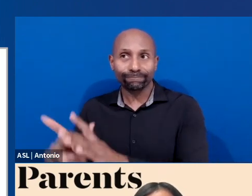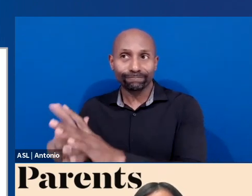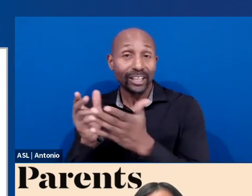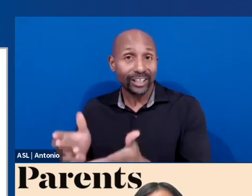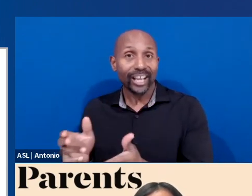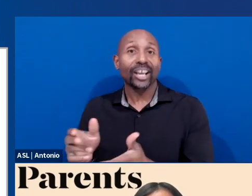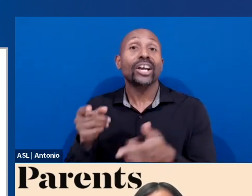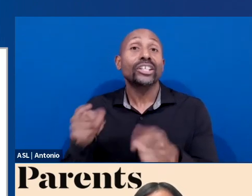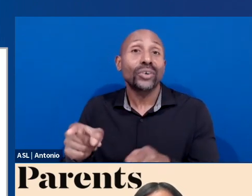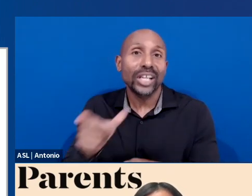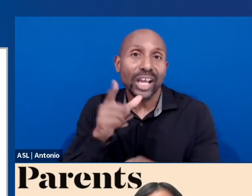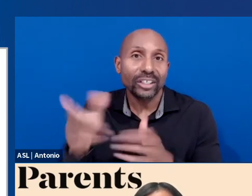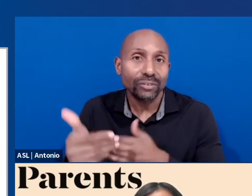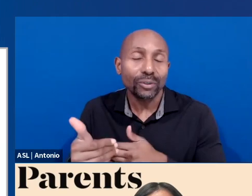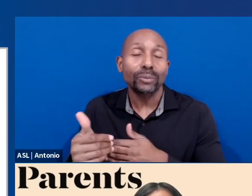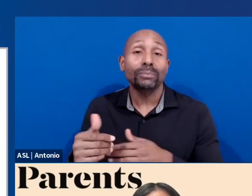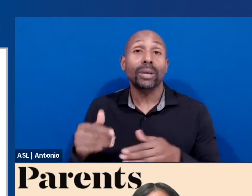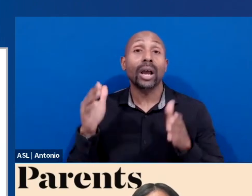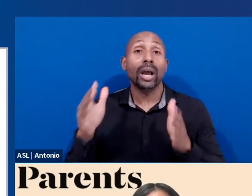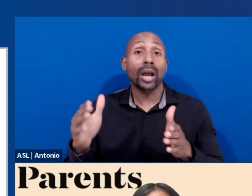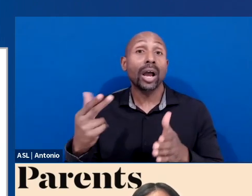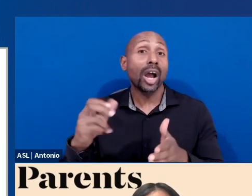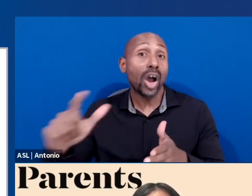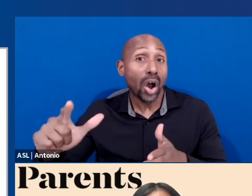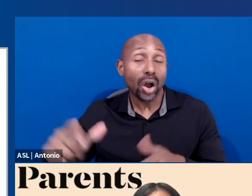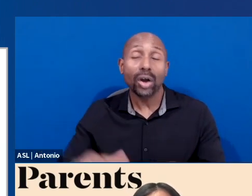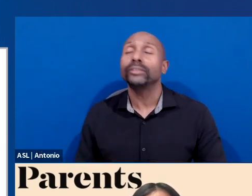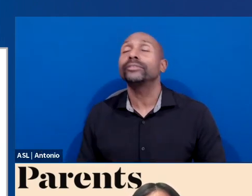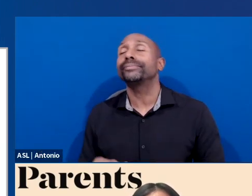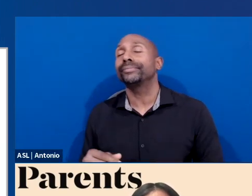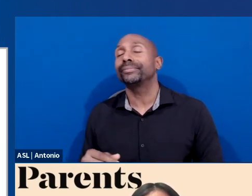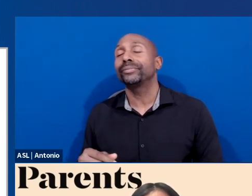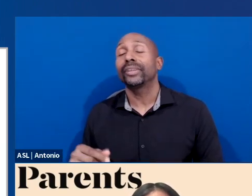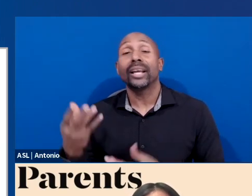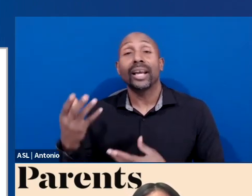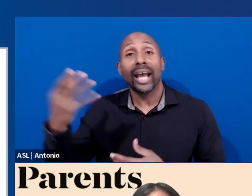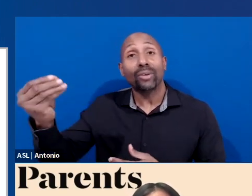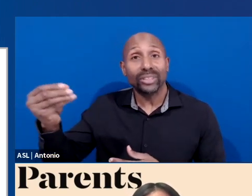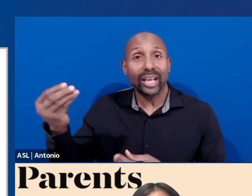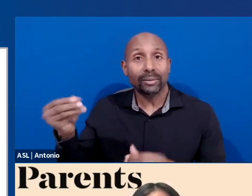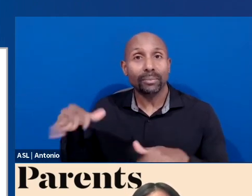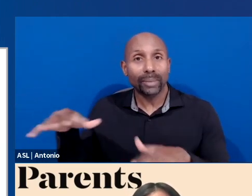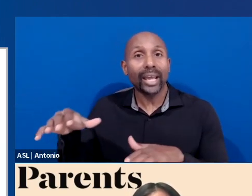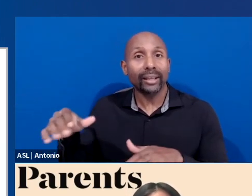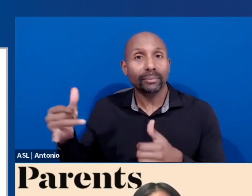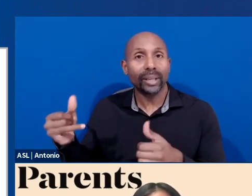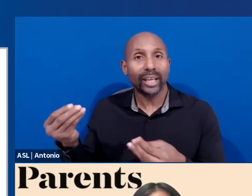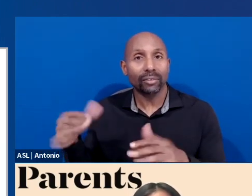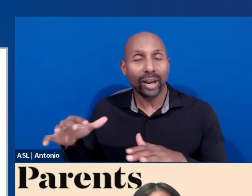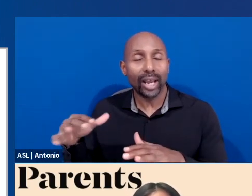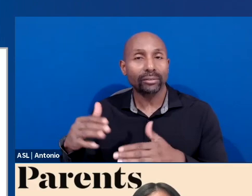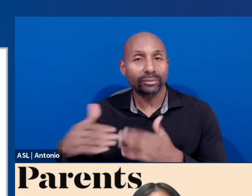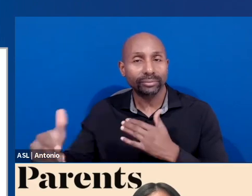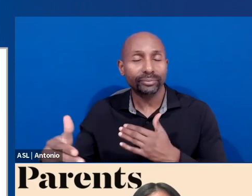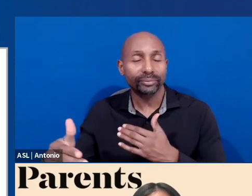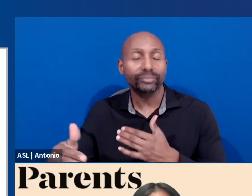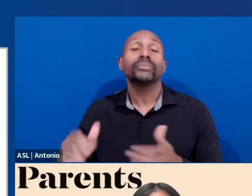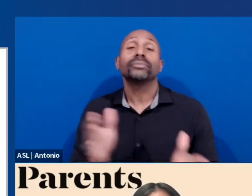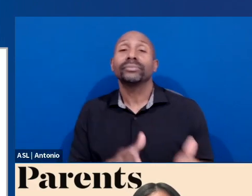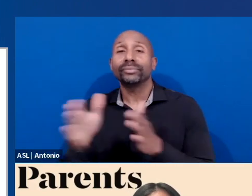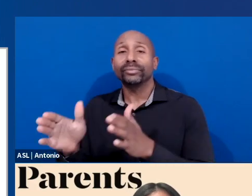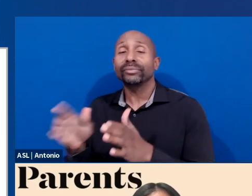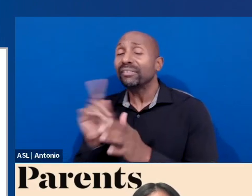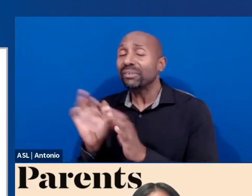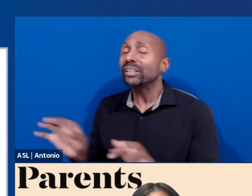and so on. And really critical is making sure that every child has at least one trusted adult